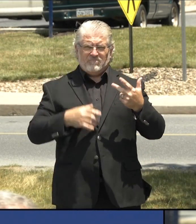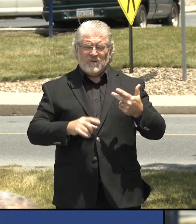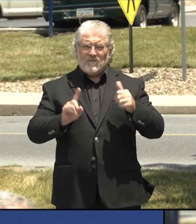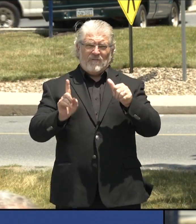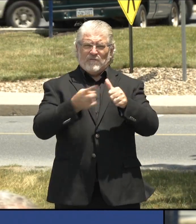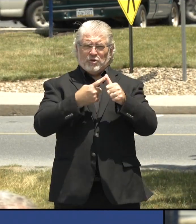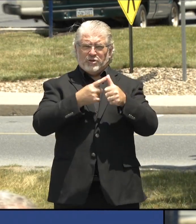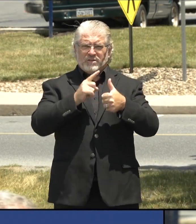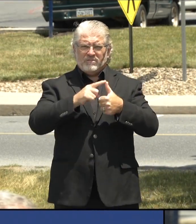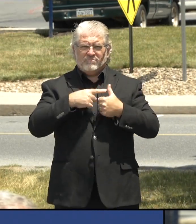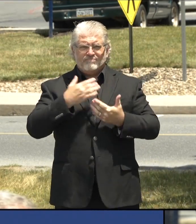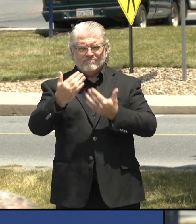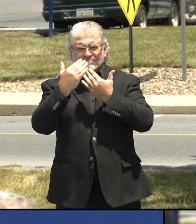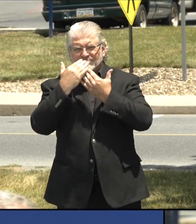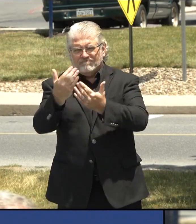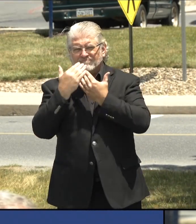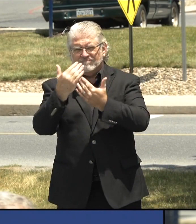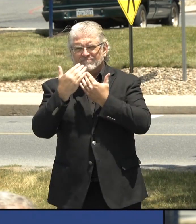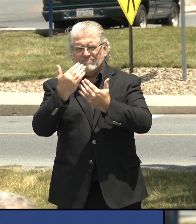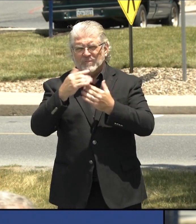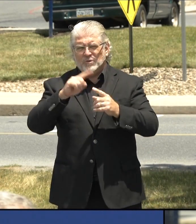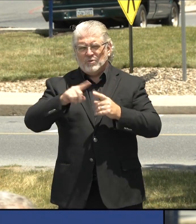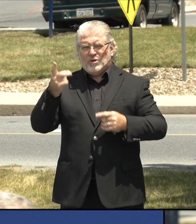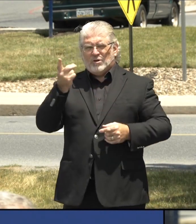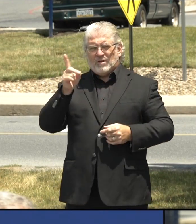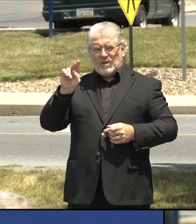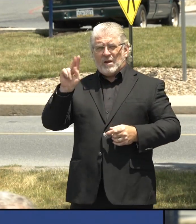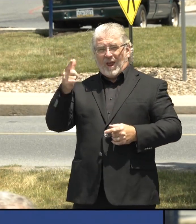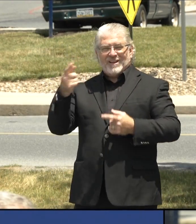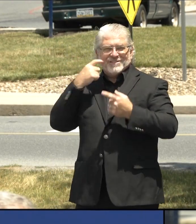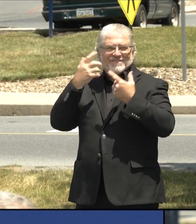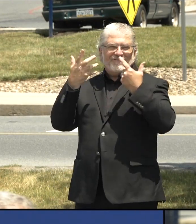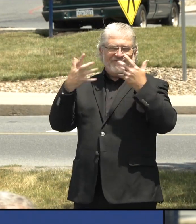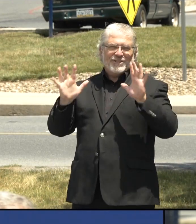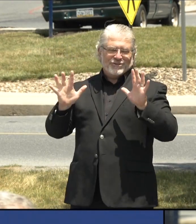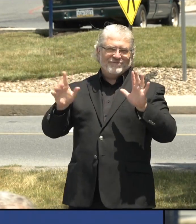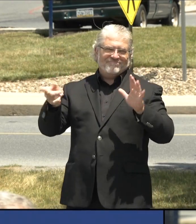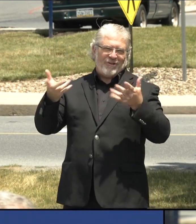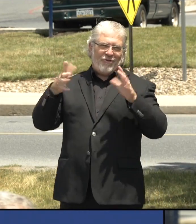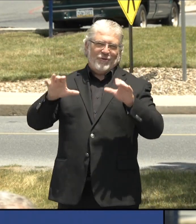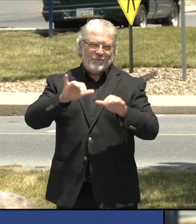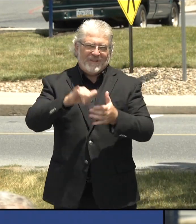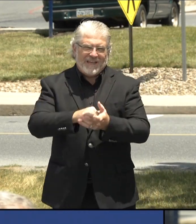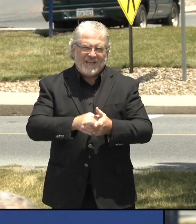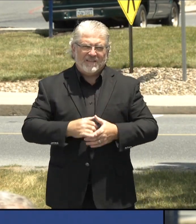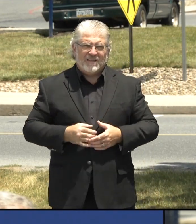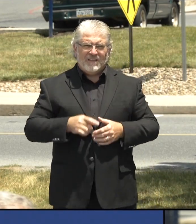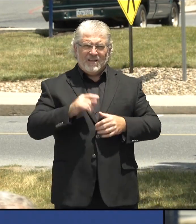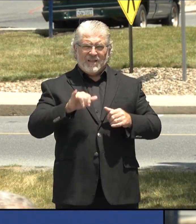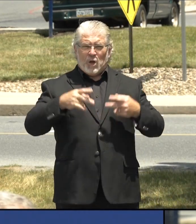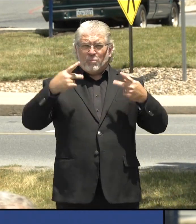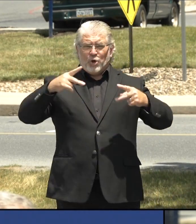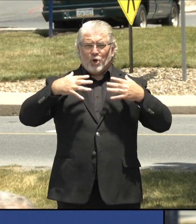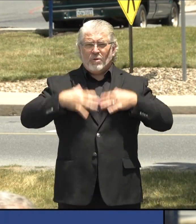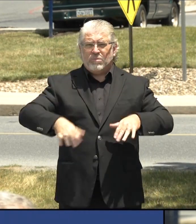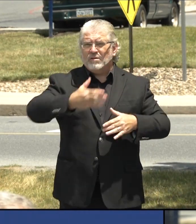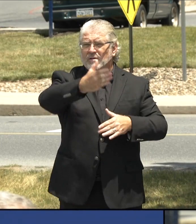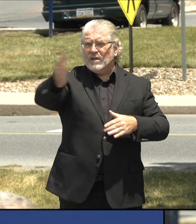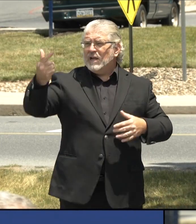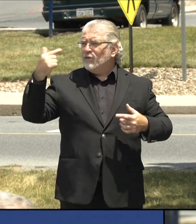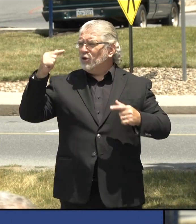to say thank you, and you already did that, you in purple and green and white,